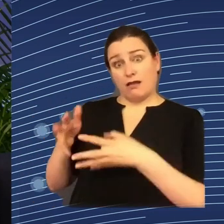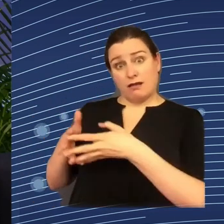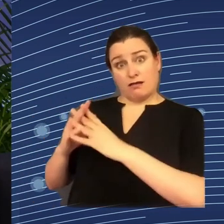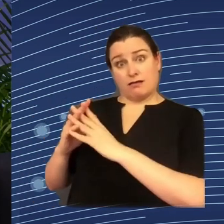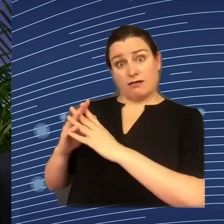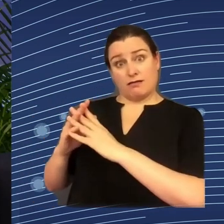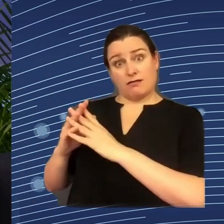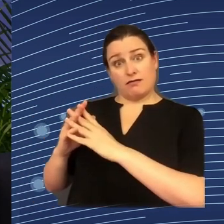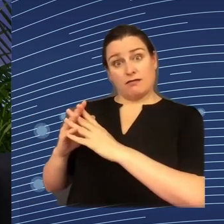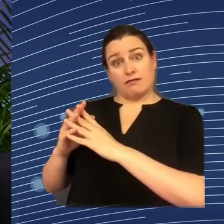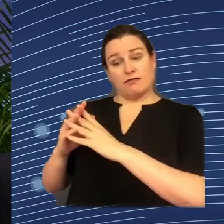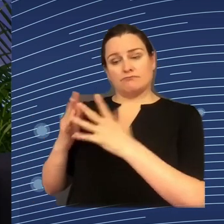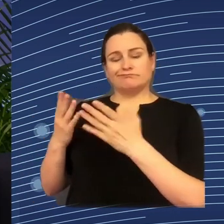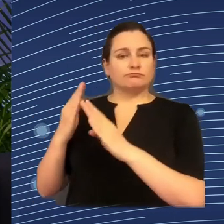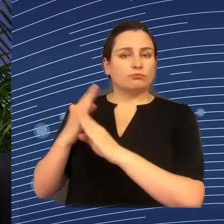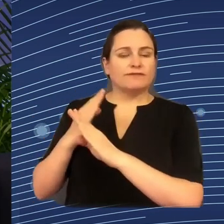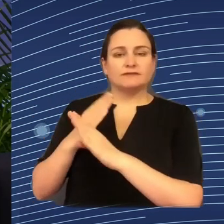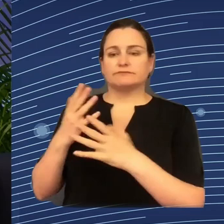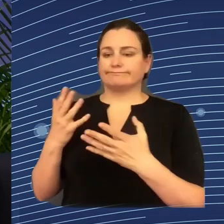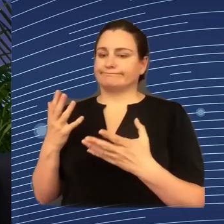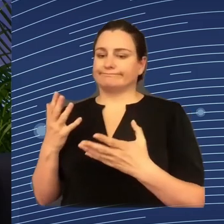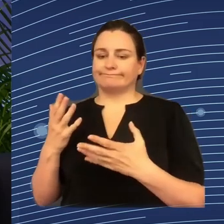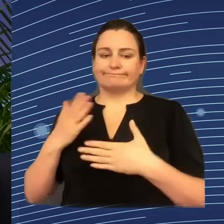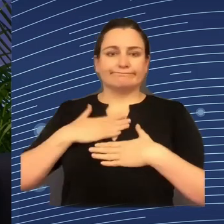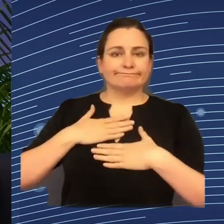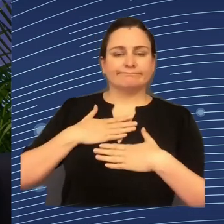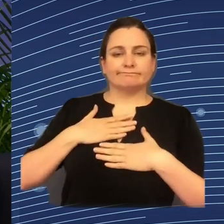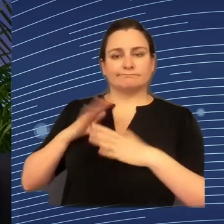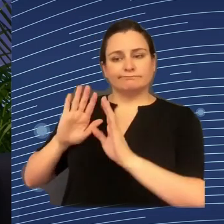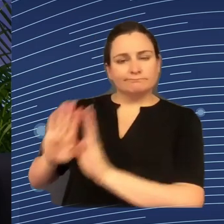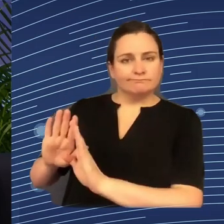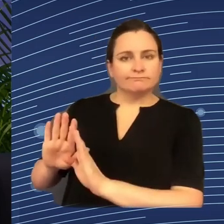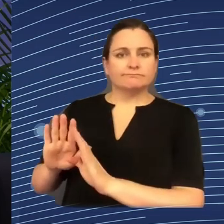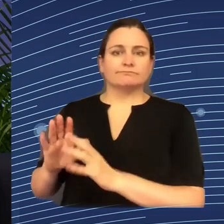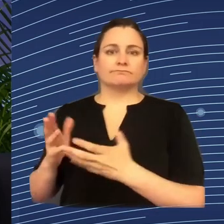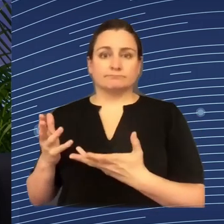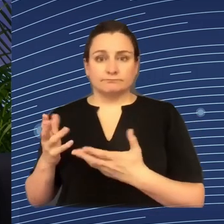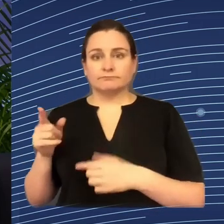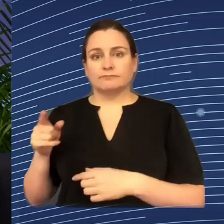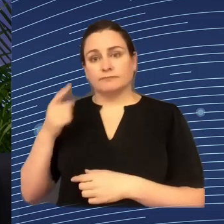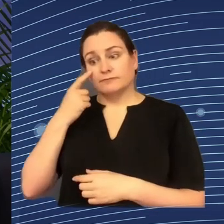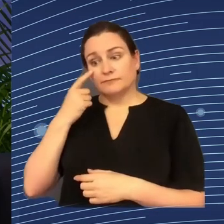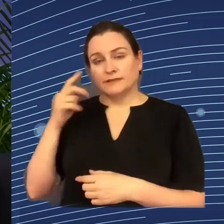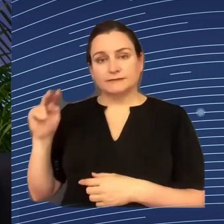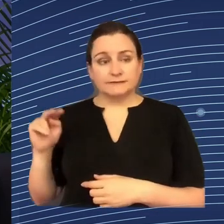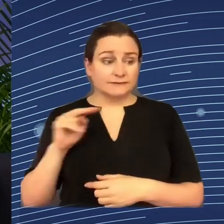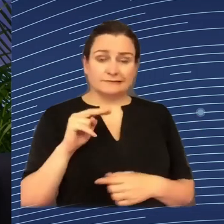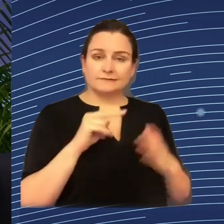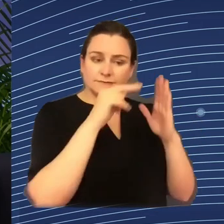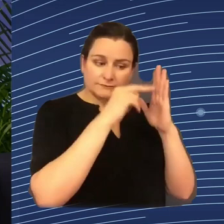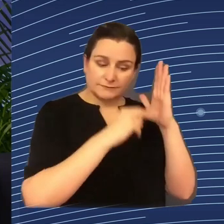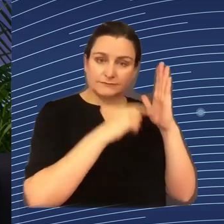the private norm setting frame, which is standardization, get out of that. Because here,